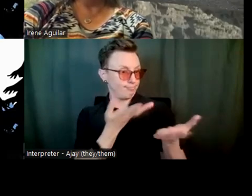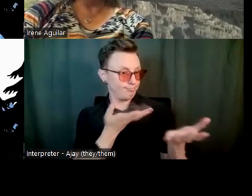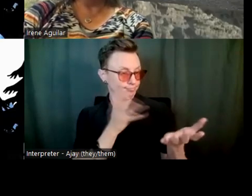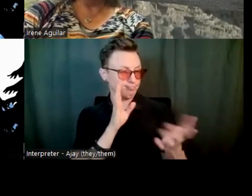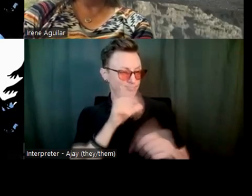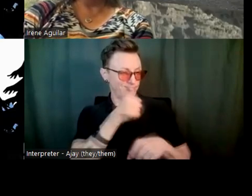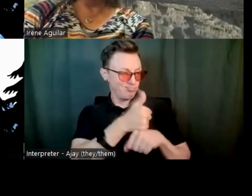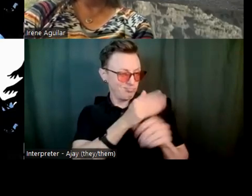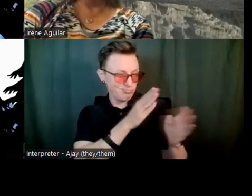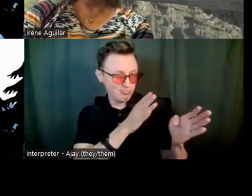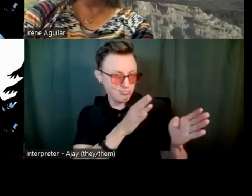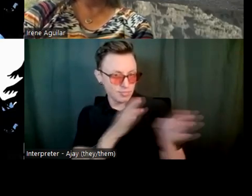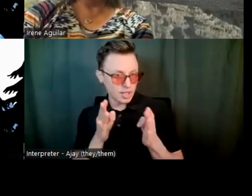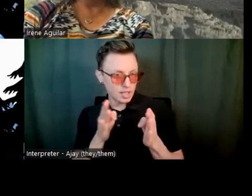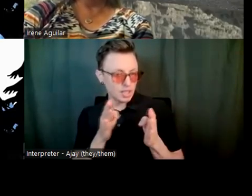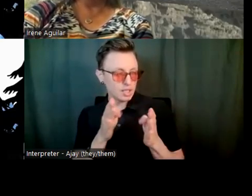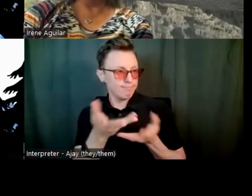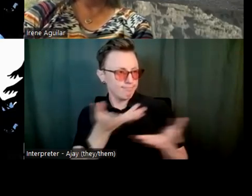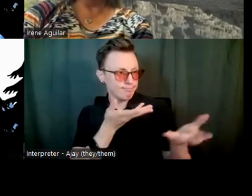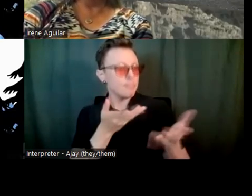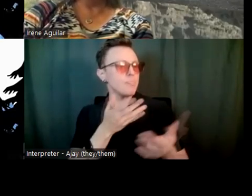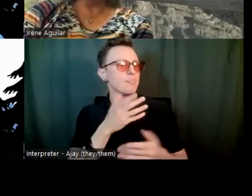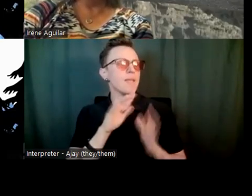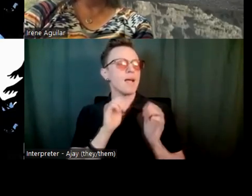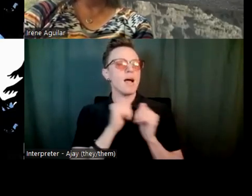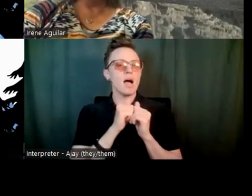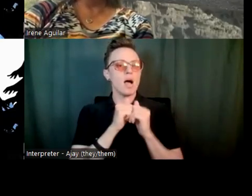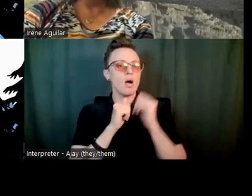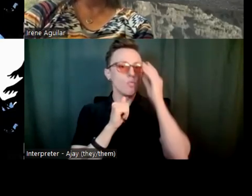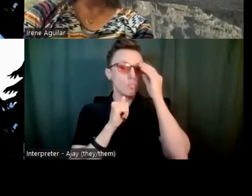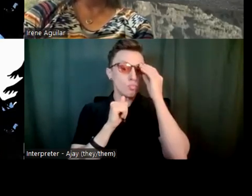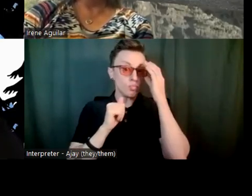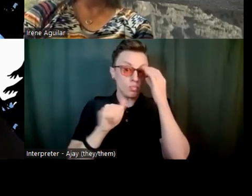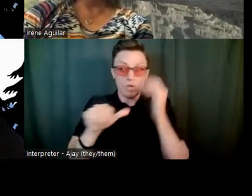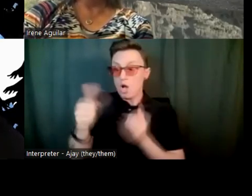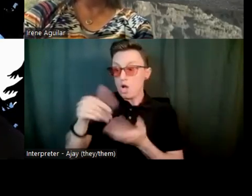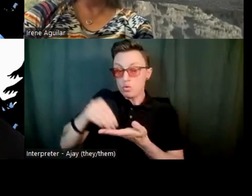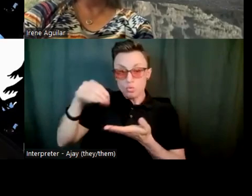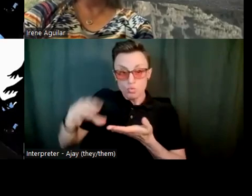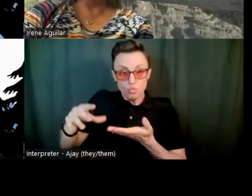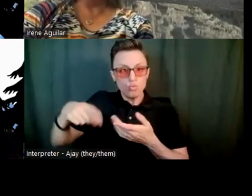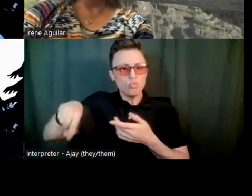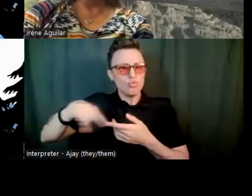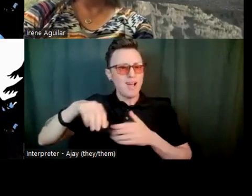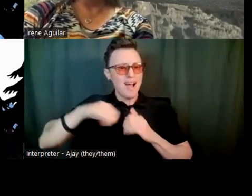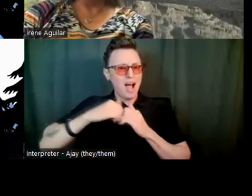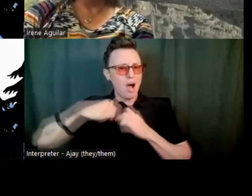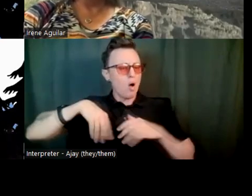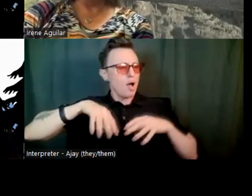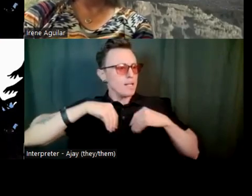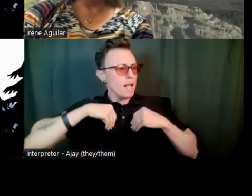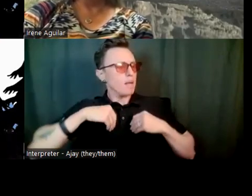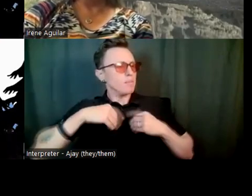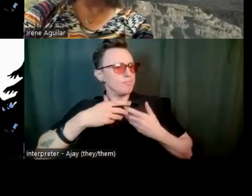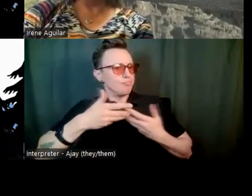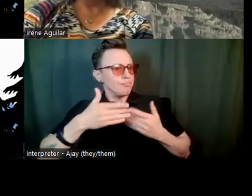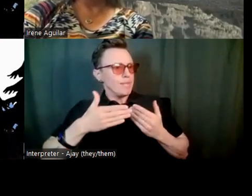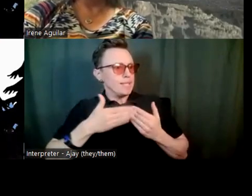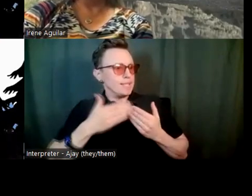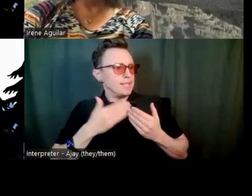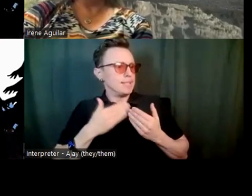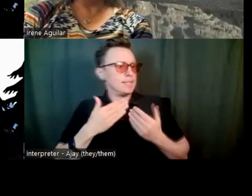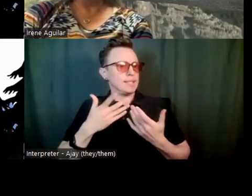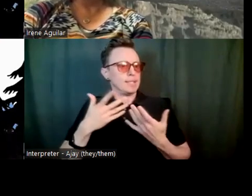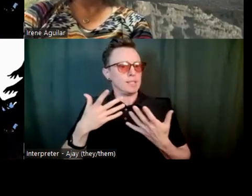plan that how we would get the other children to accept her more easily. And we